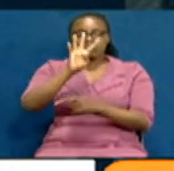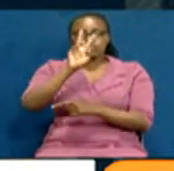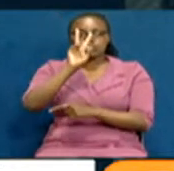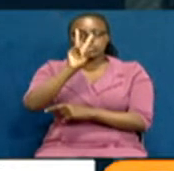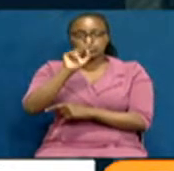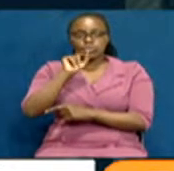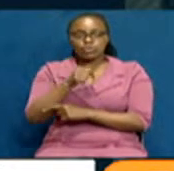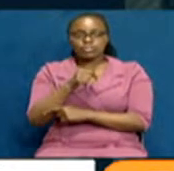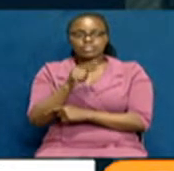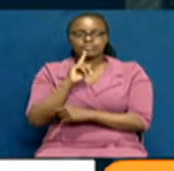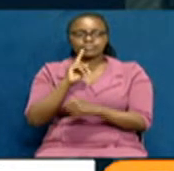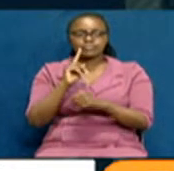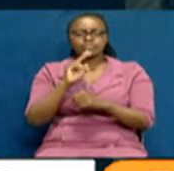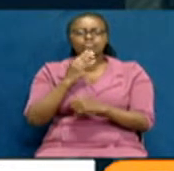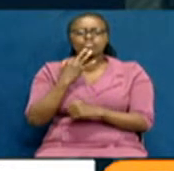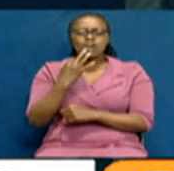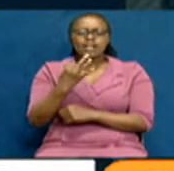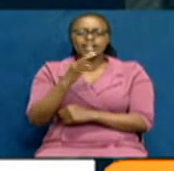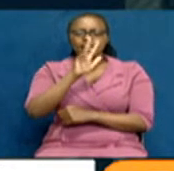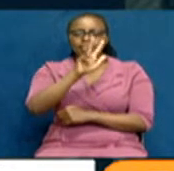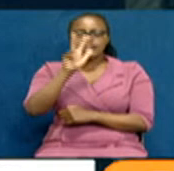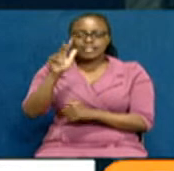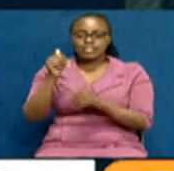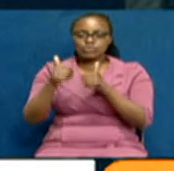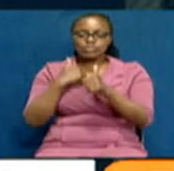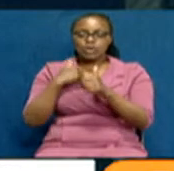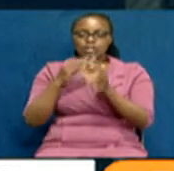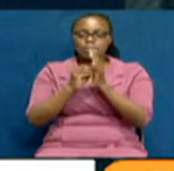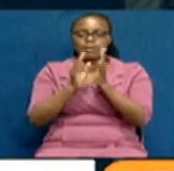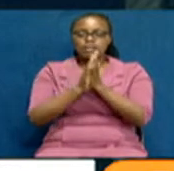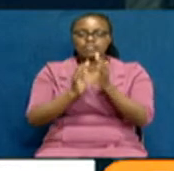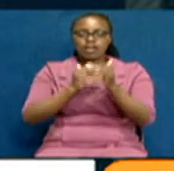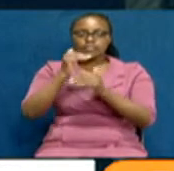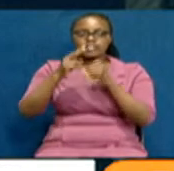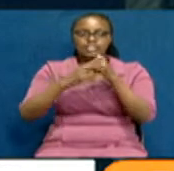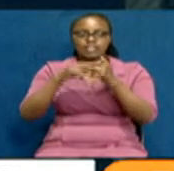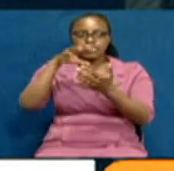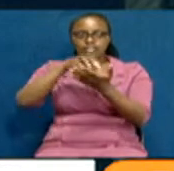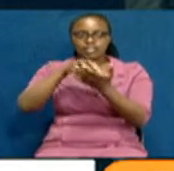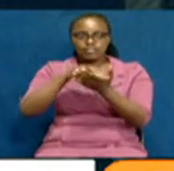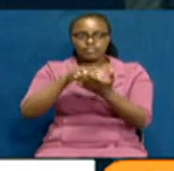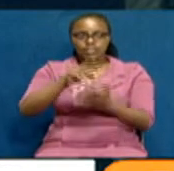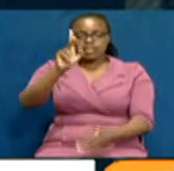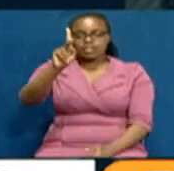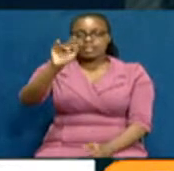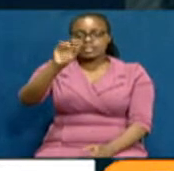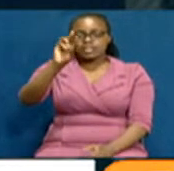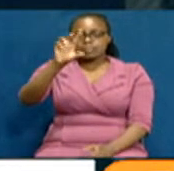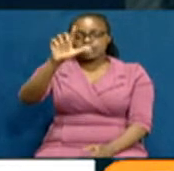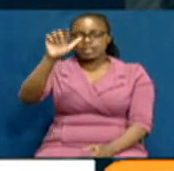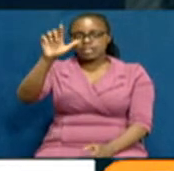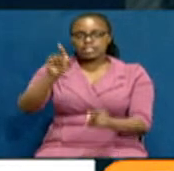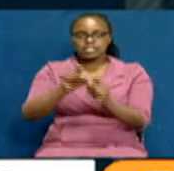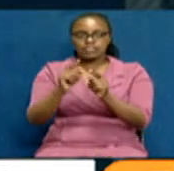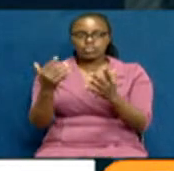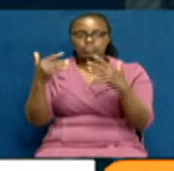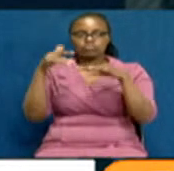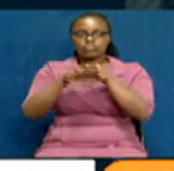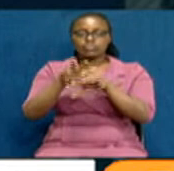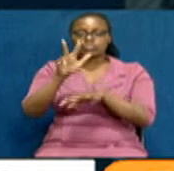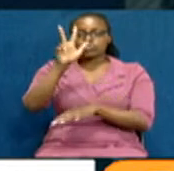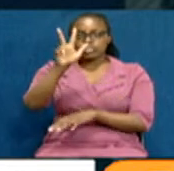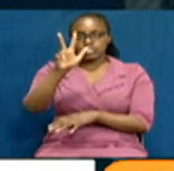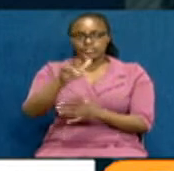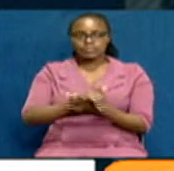,233 that had been gazetted after seven stations in Kimilili constituency were merged into three.